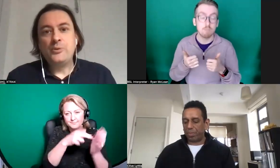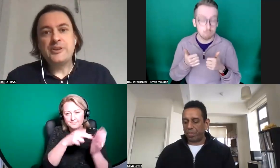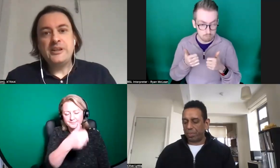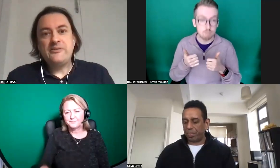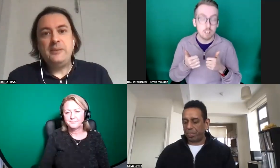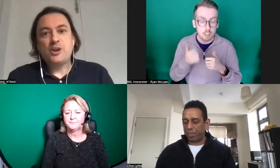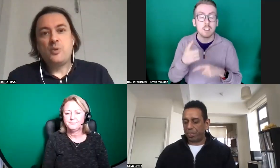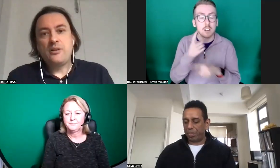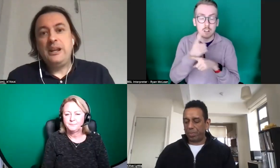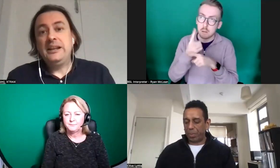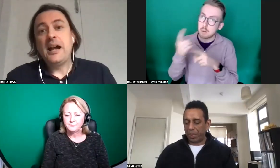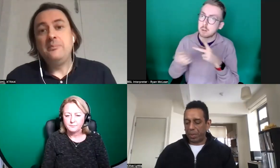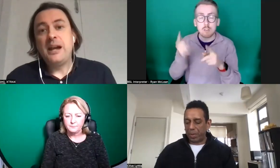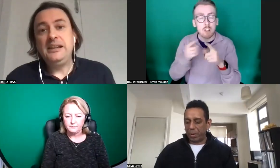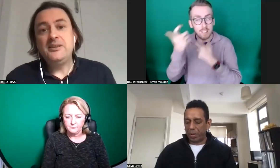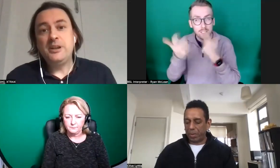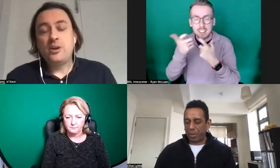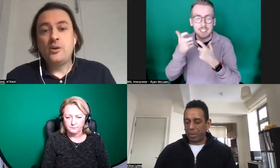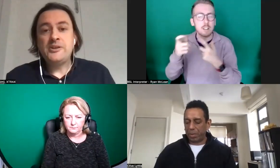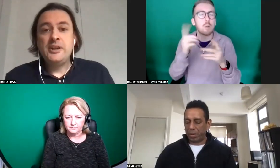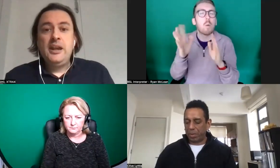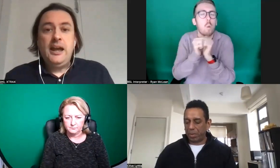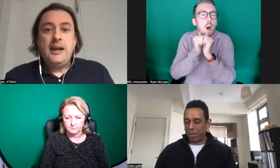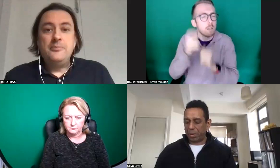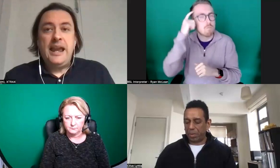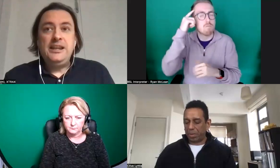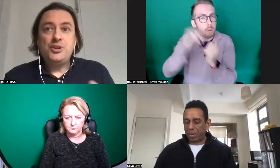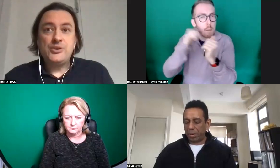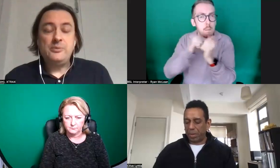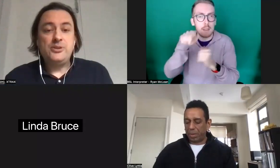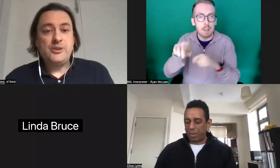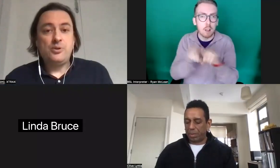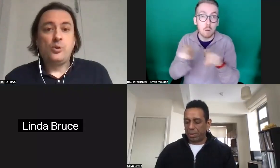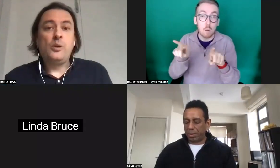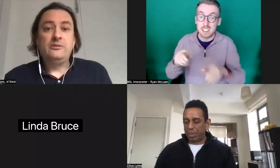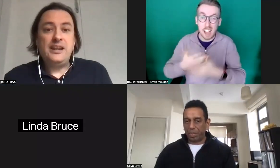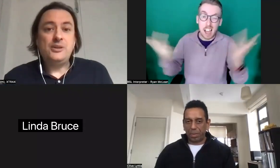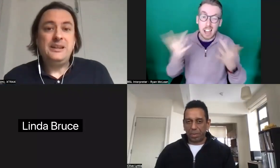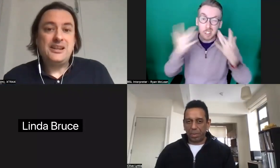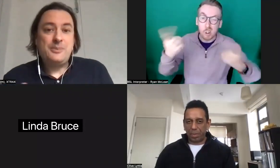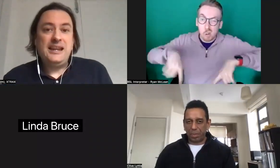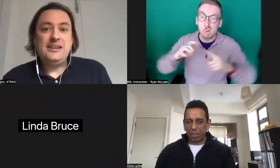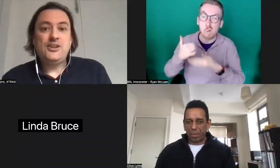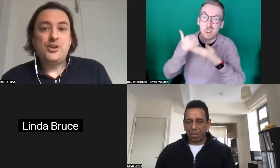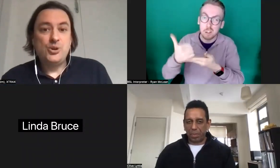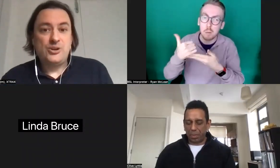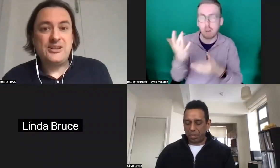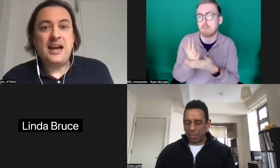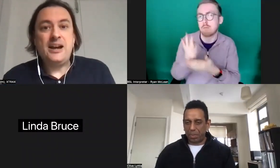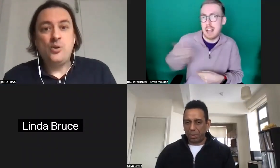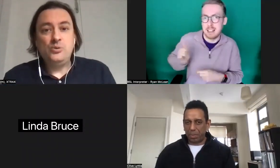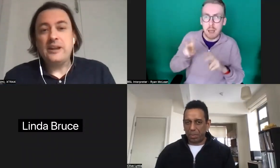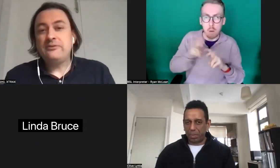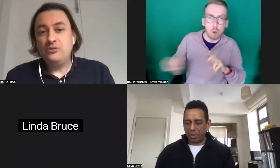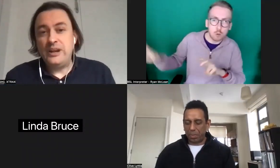without walls it's very much worth bearing that in mind because um any shows that we do support will eventually be expected to tour